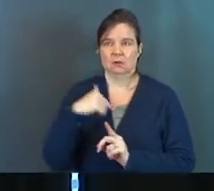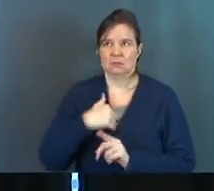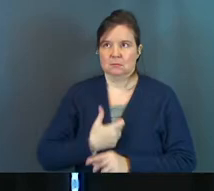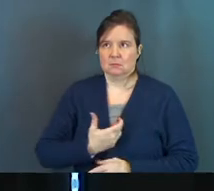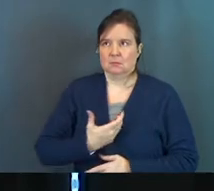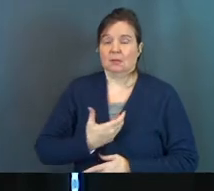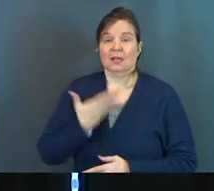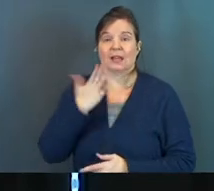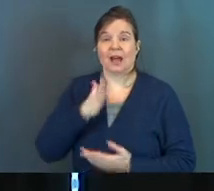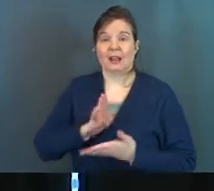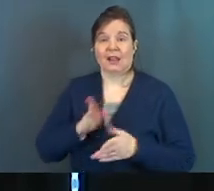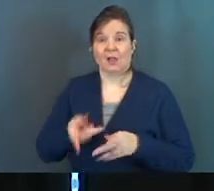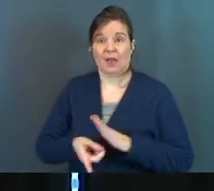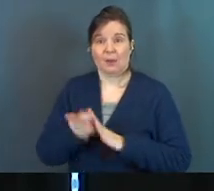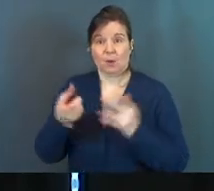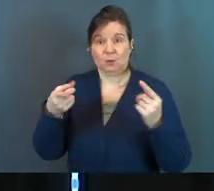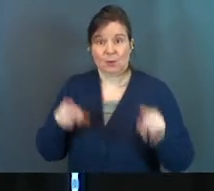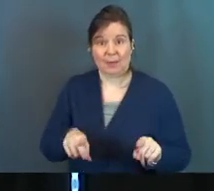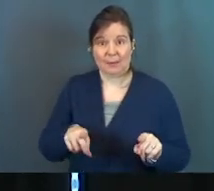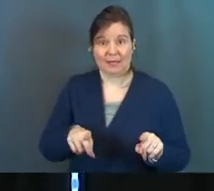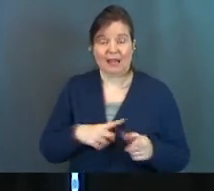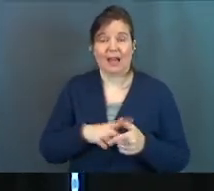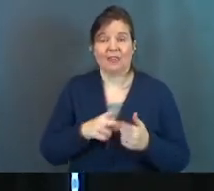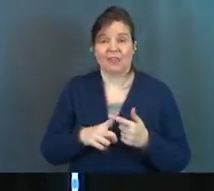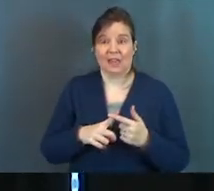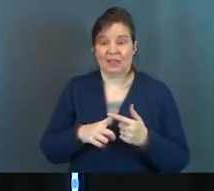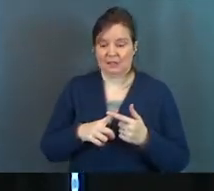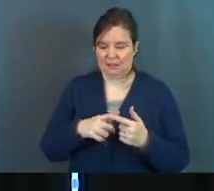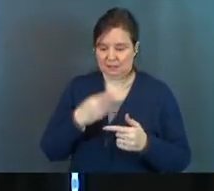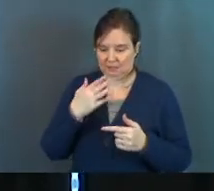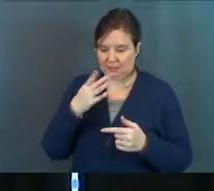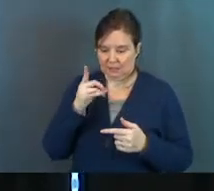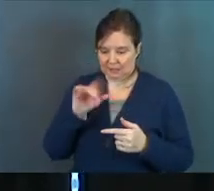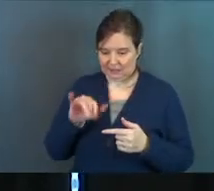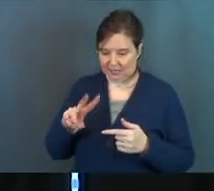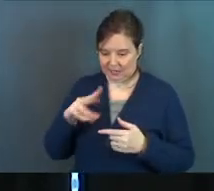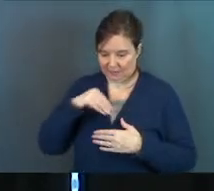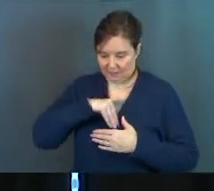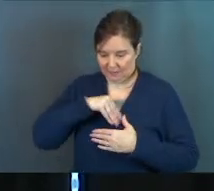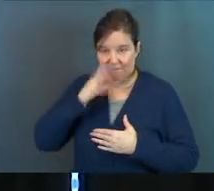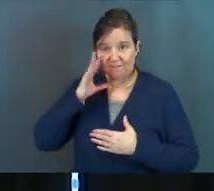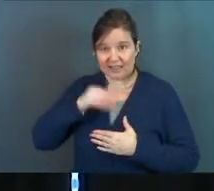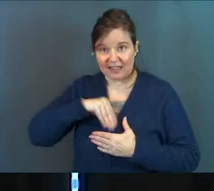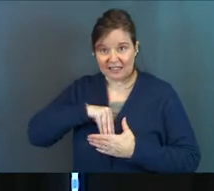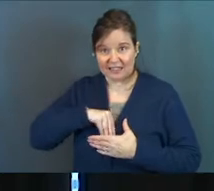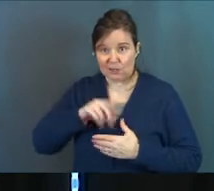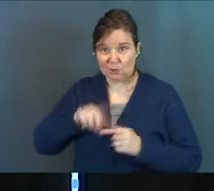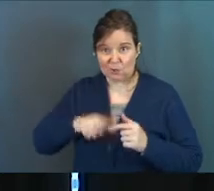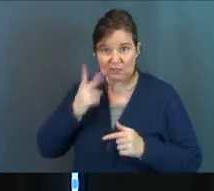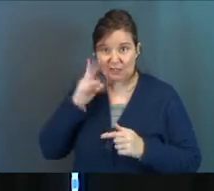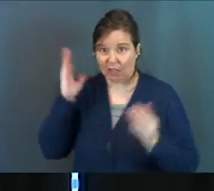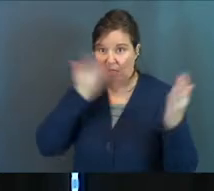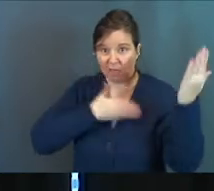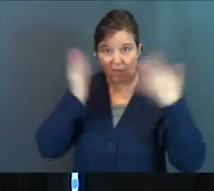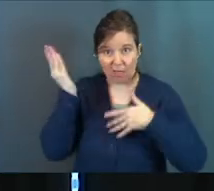God allowed that moment to take place and he took faith that was deep inside of him and invisible to so many around him